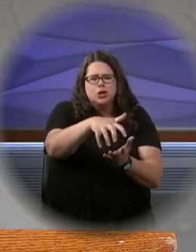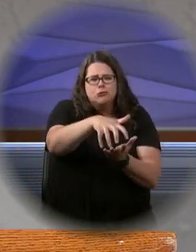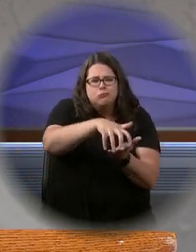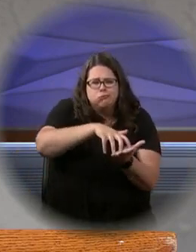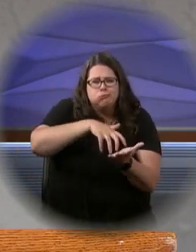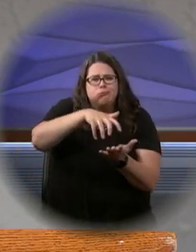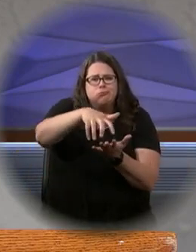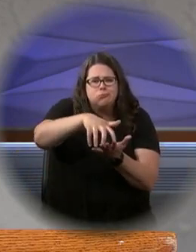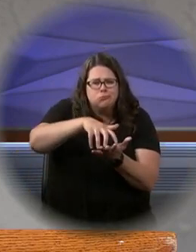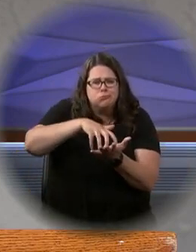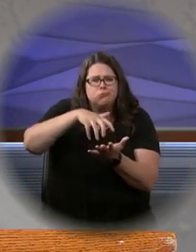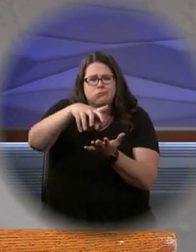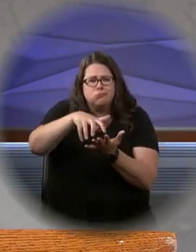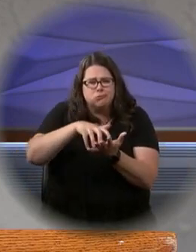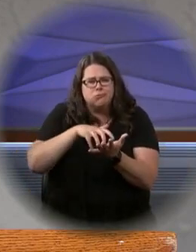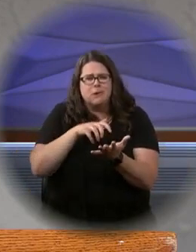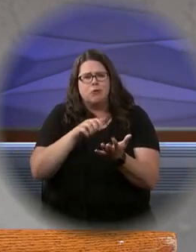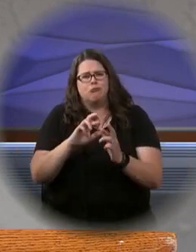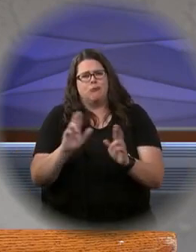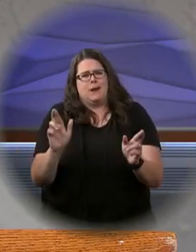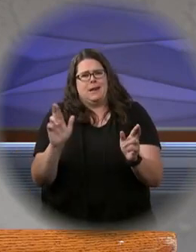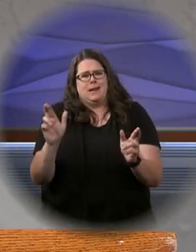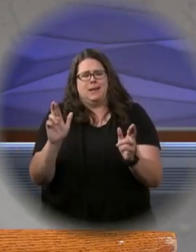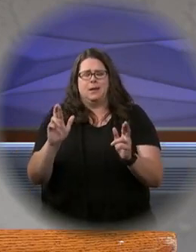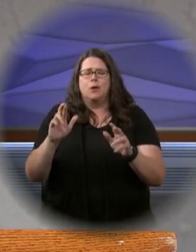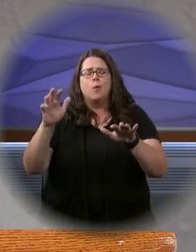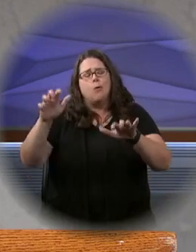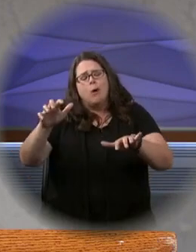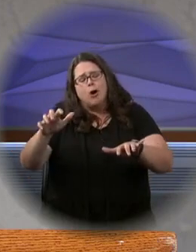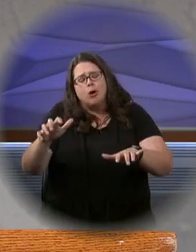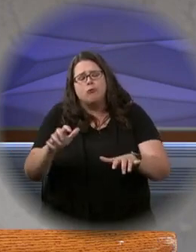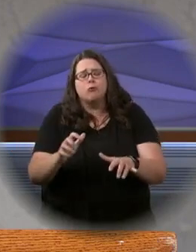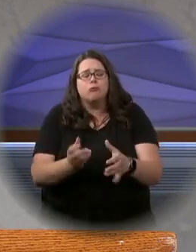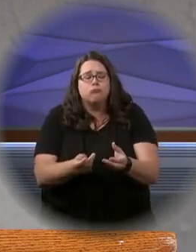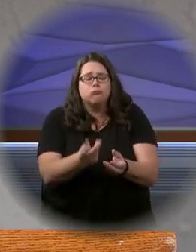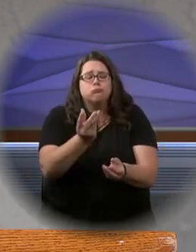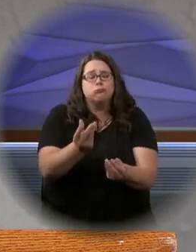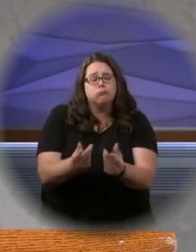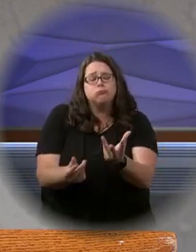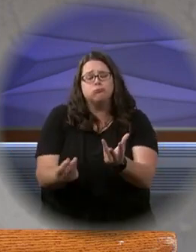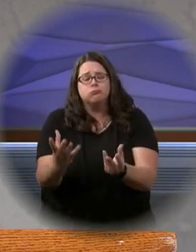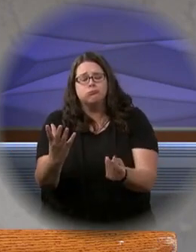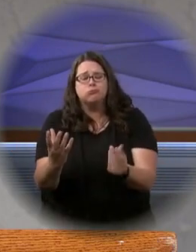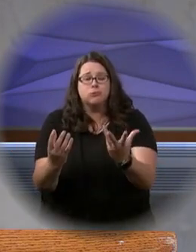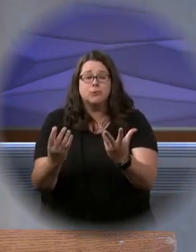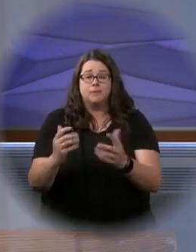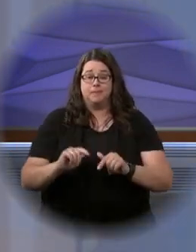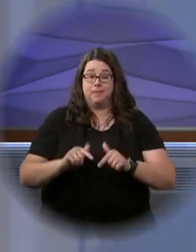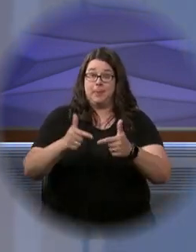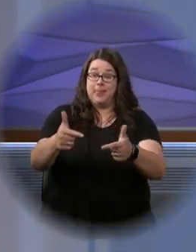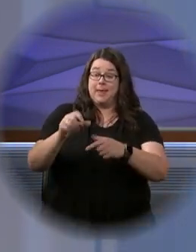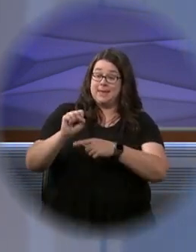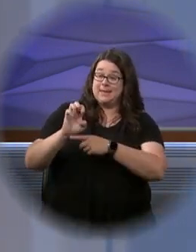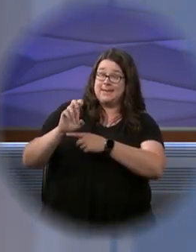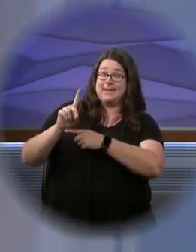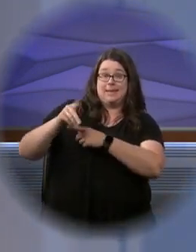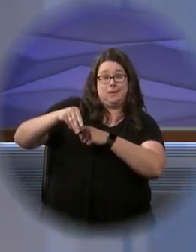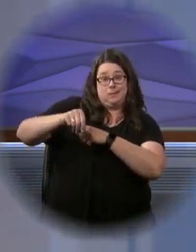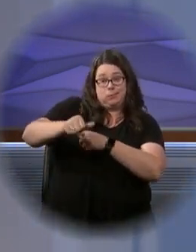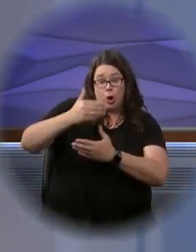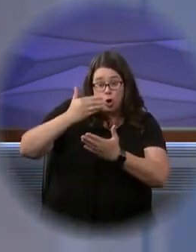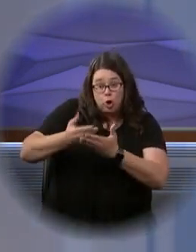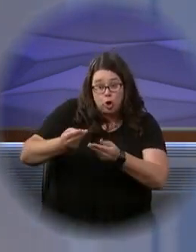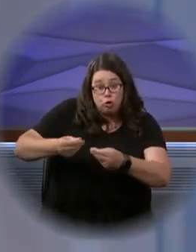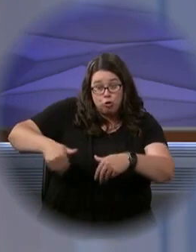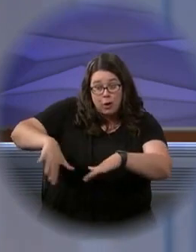its clods, softening it with showers, blessing its yield. The seed that falls on good